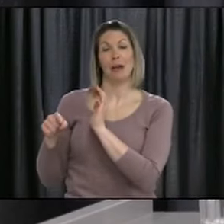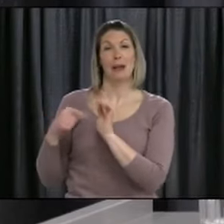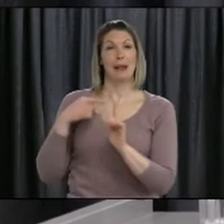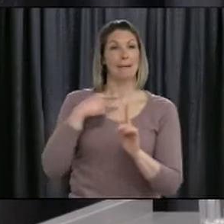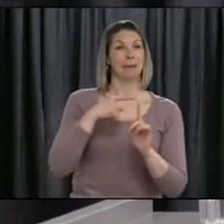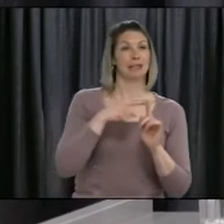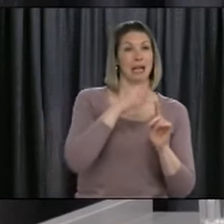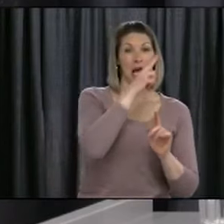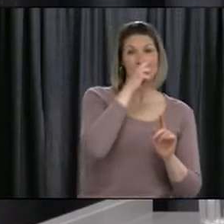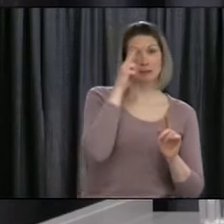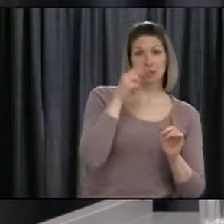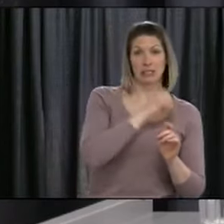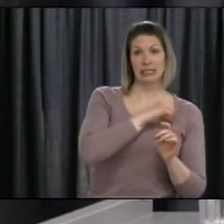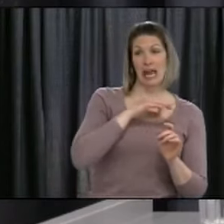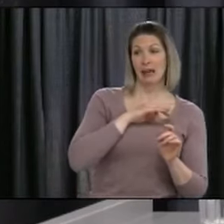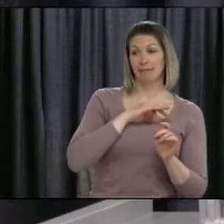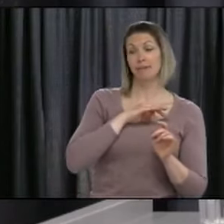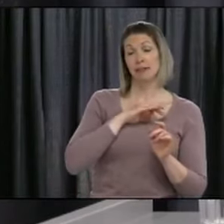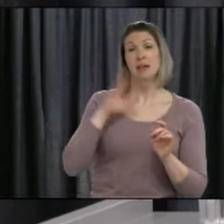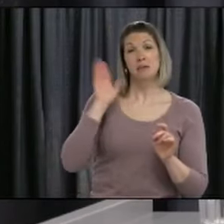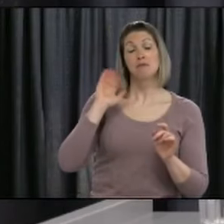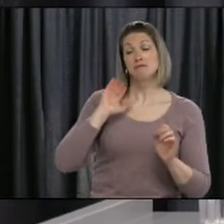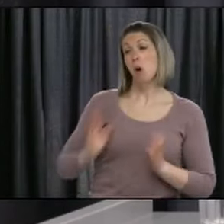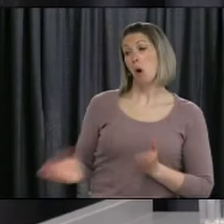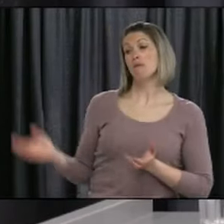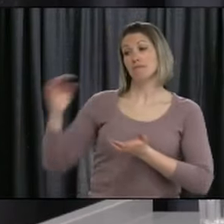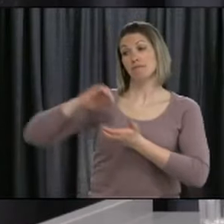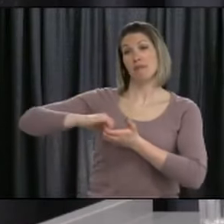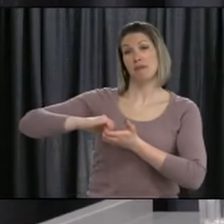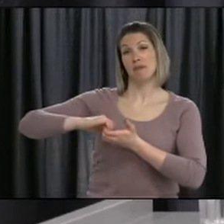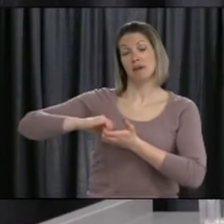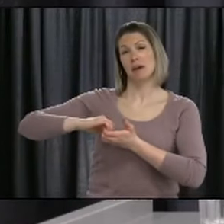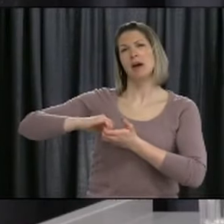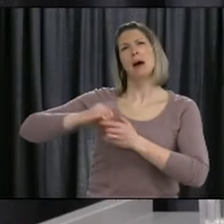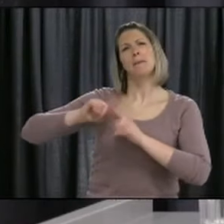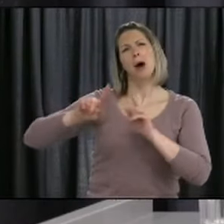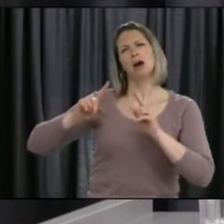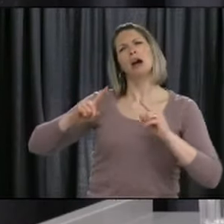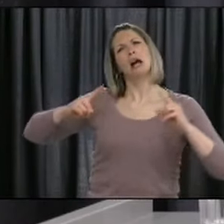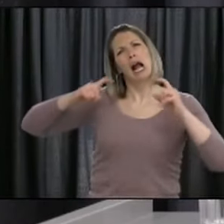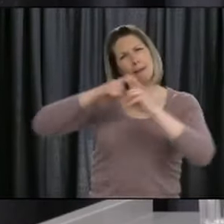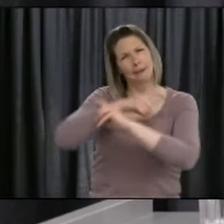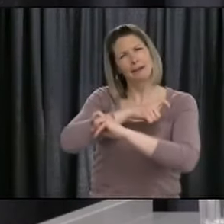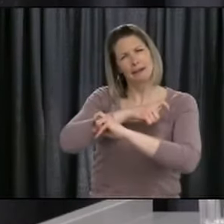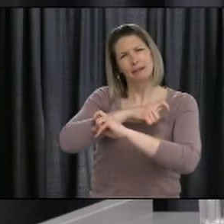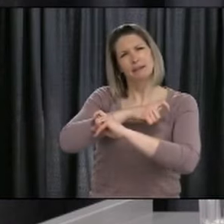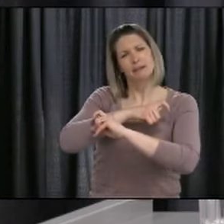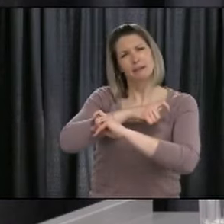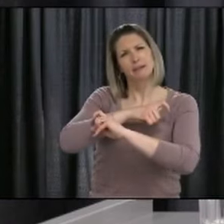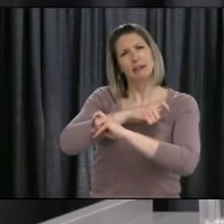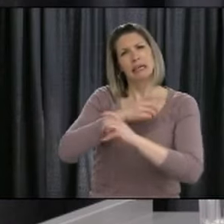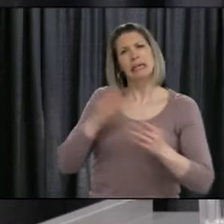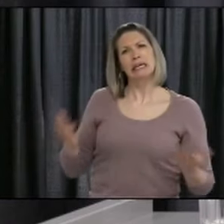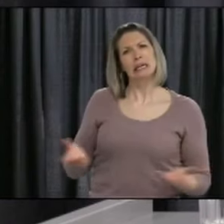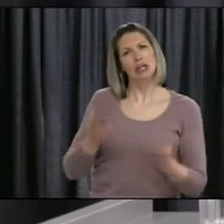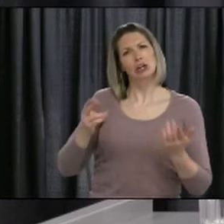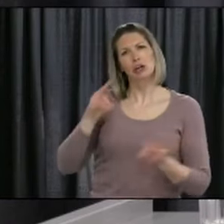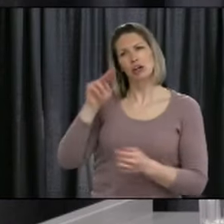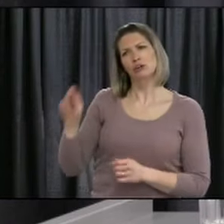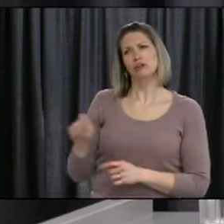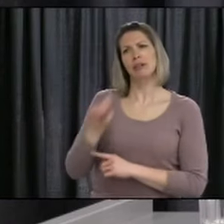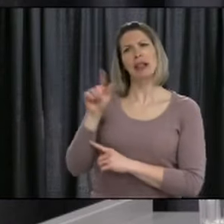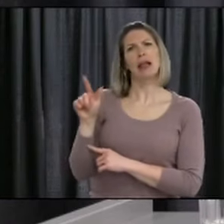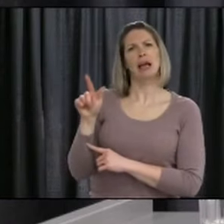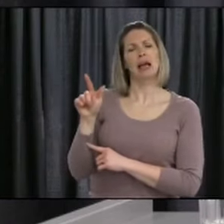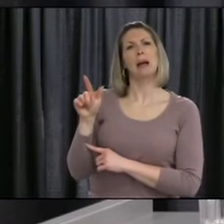interchange. Certainly, across the province, there has been a background level of surgeries that have been